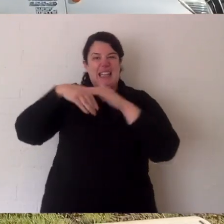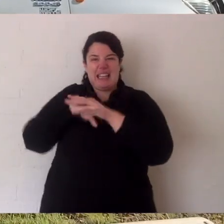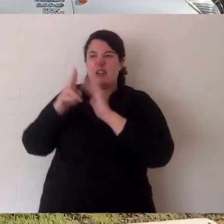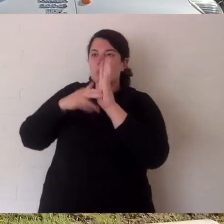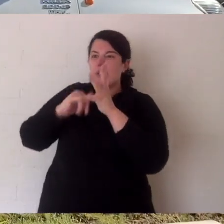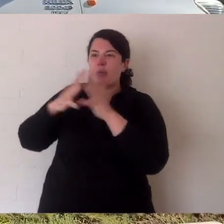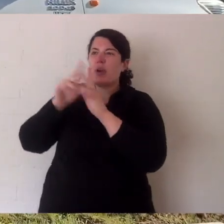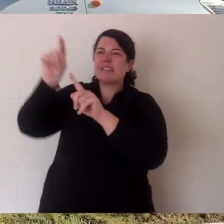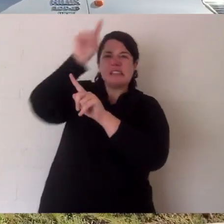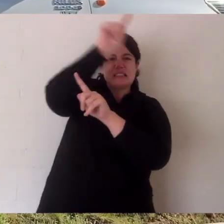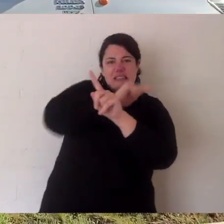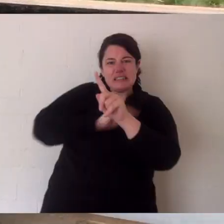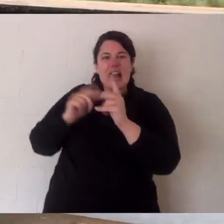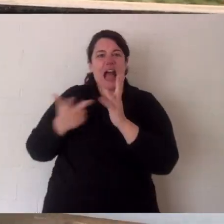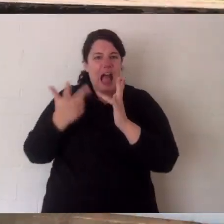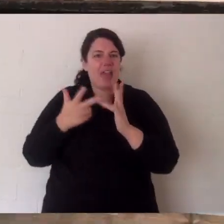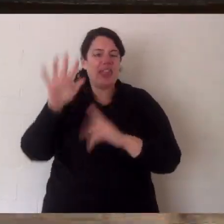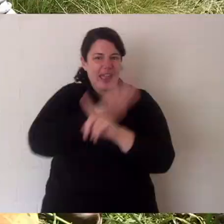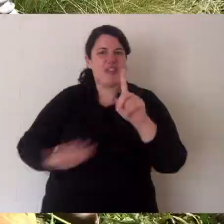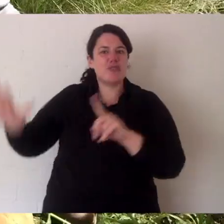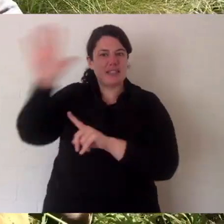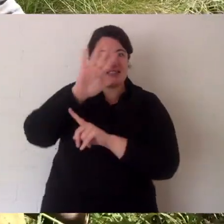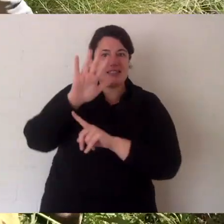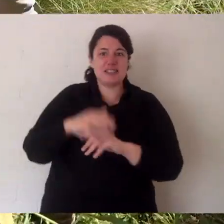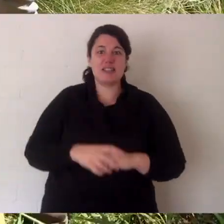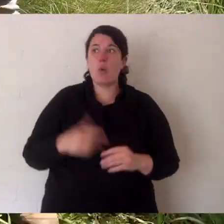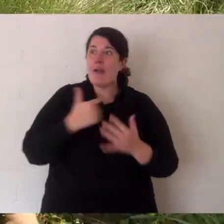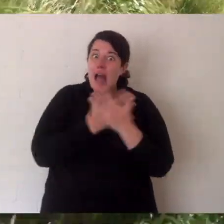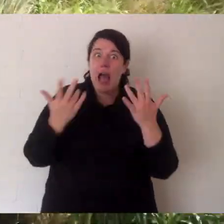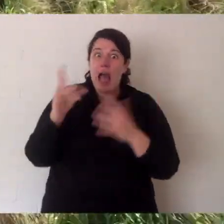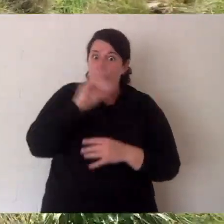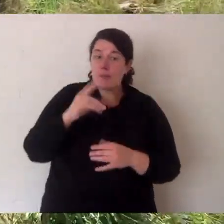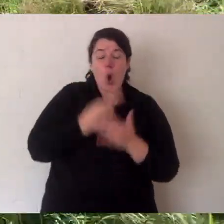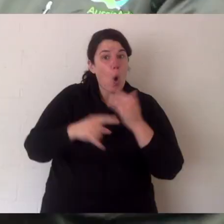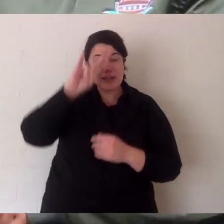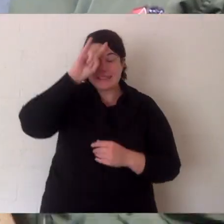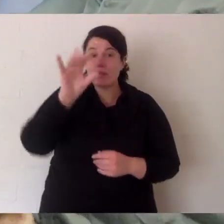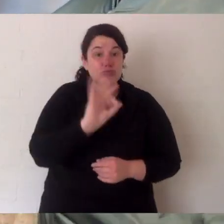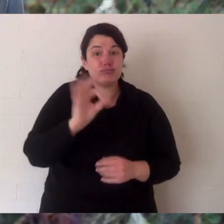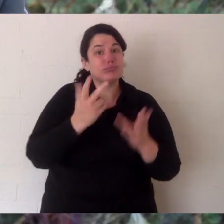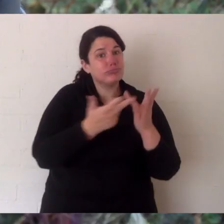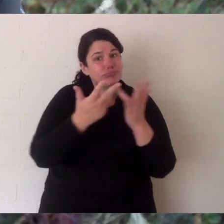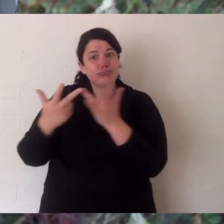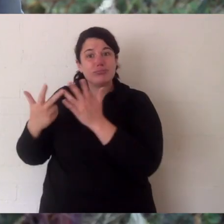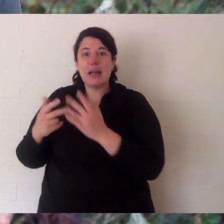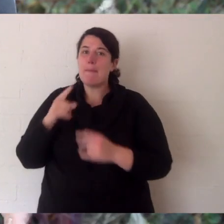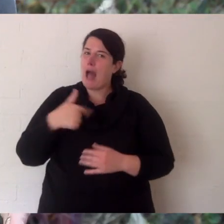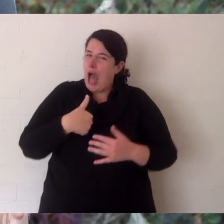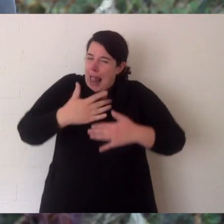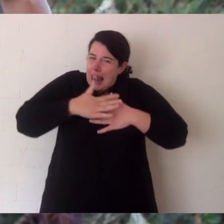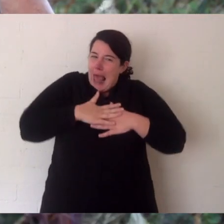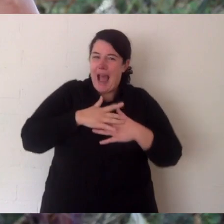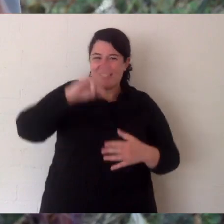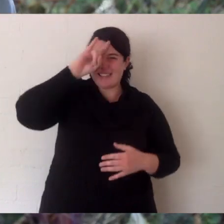population okay it's an insurance policy against them going extinct and we have so many other animals not just devils